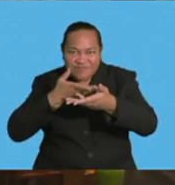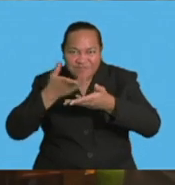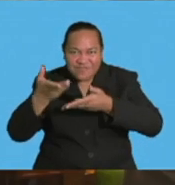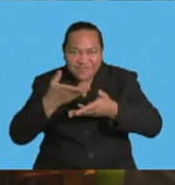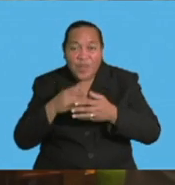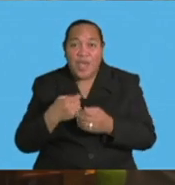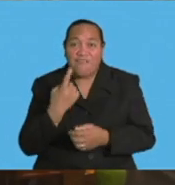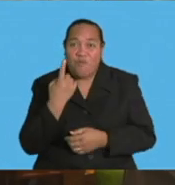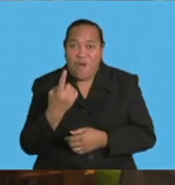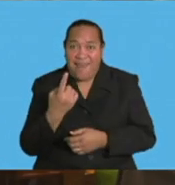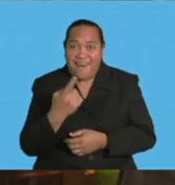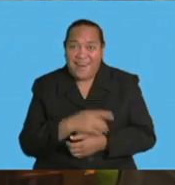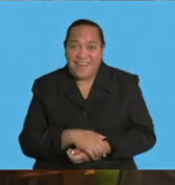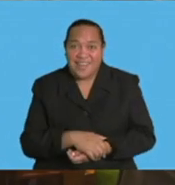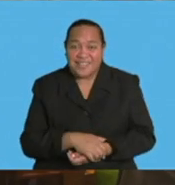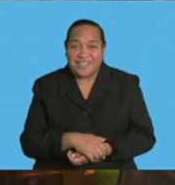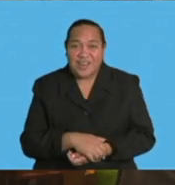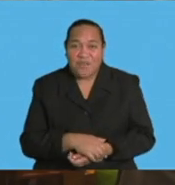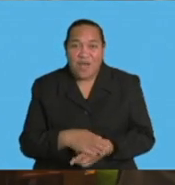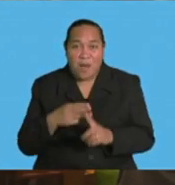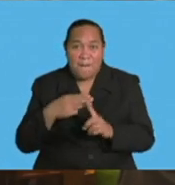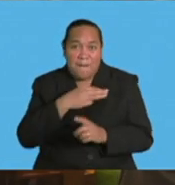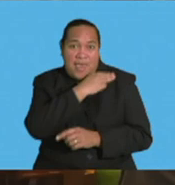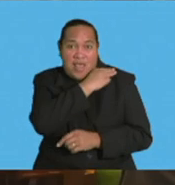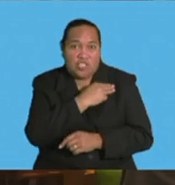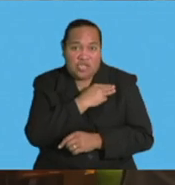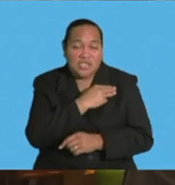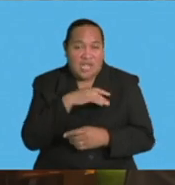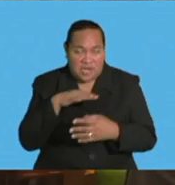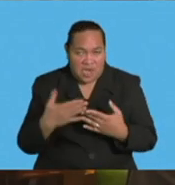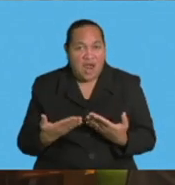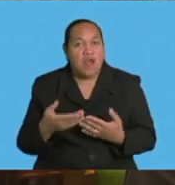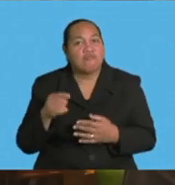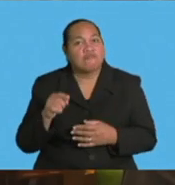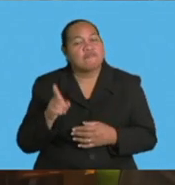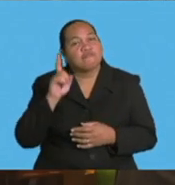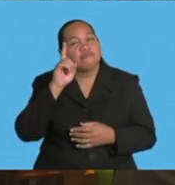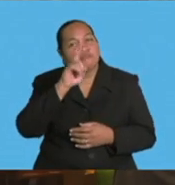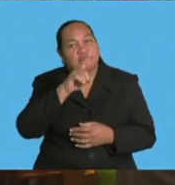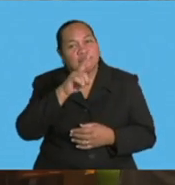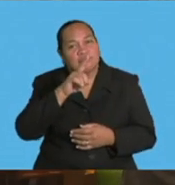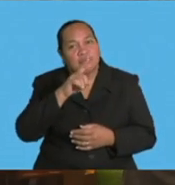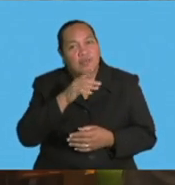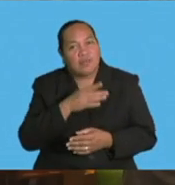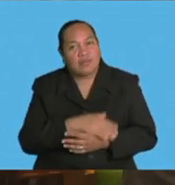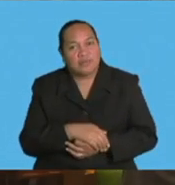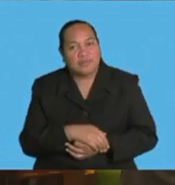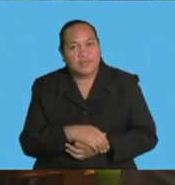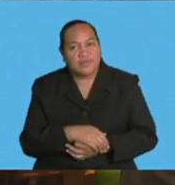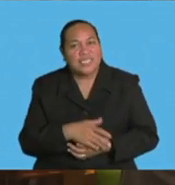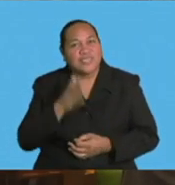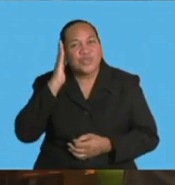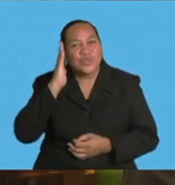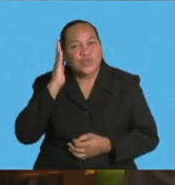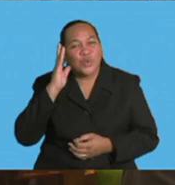majors currently in the Peace Operations School